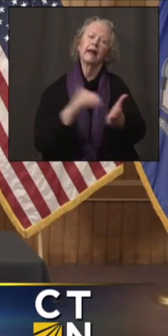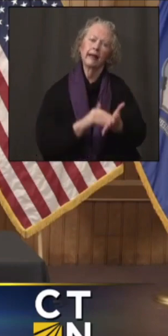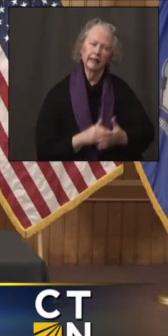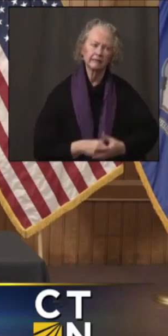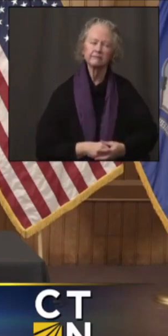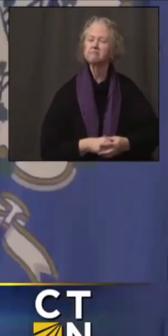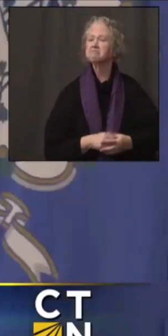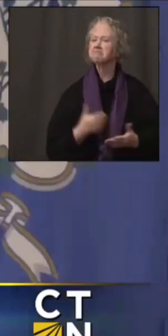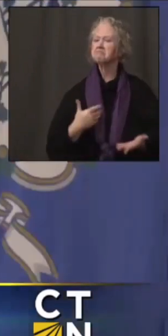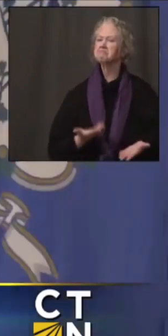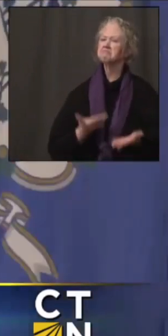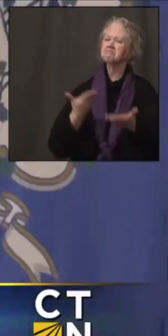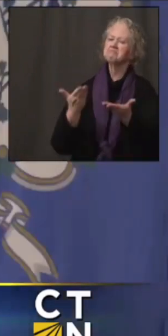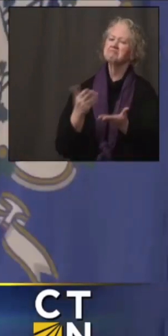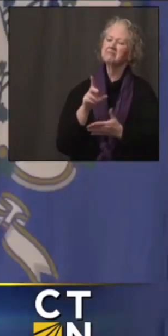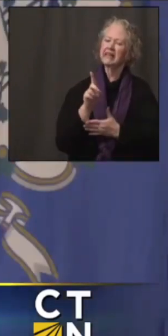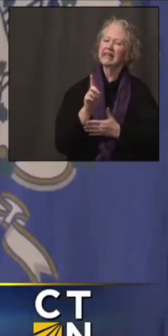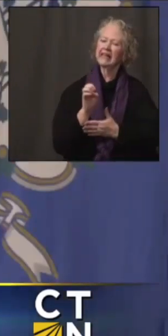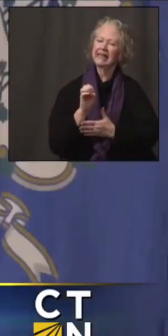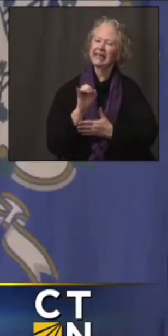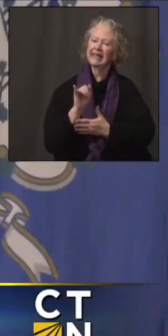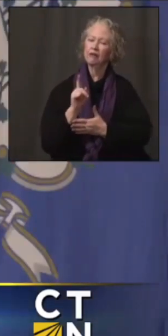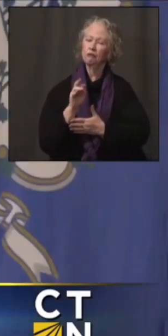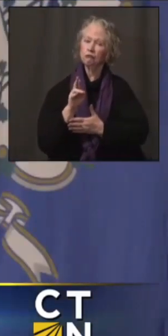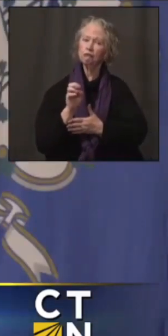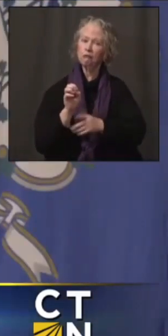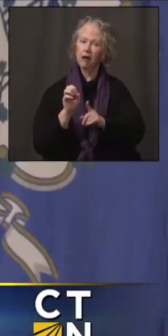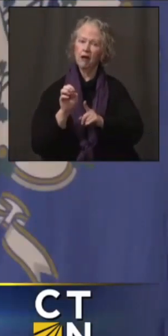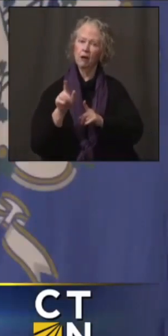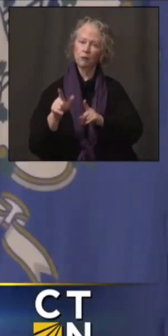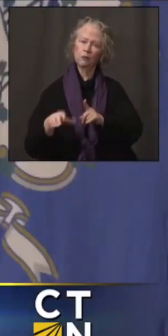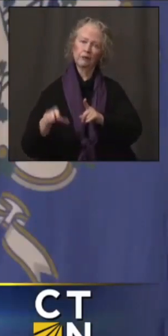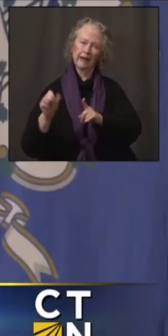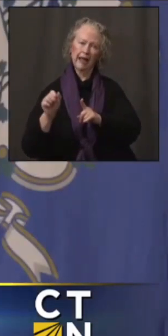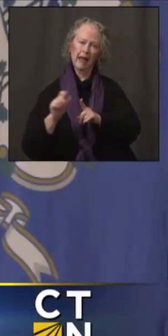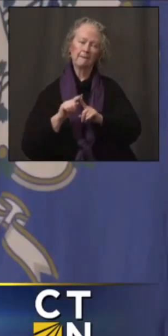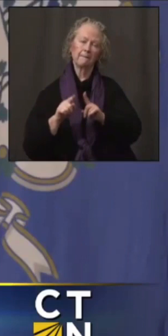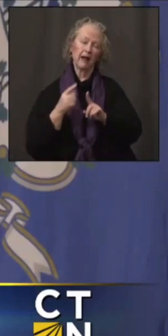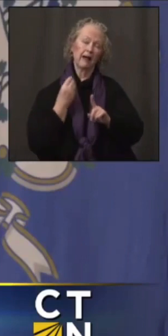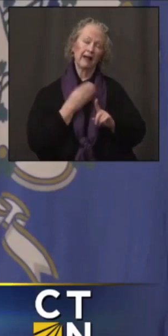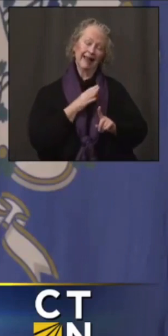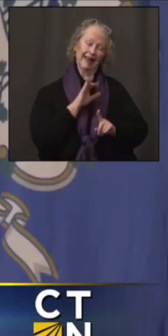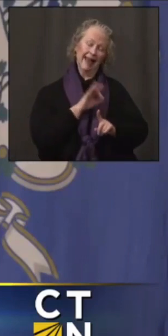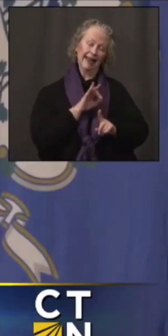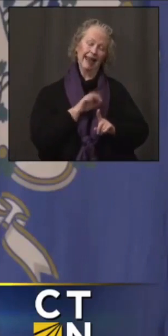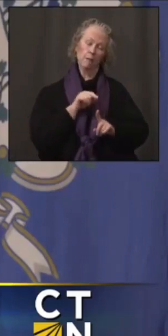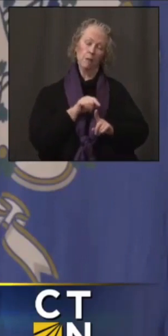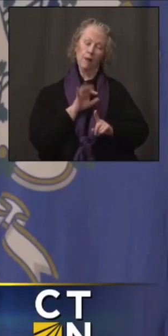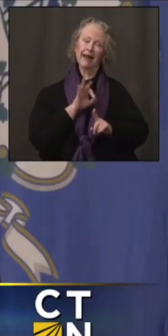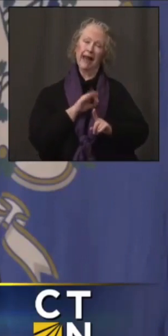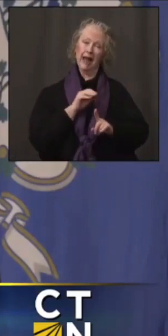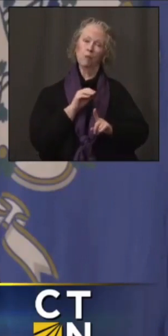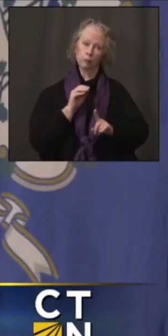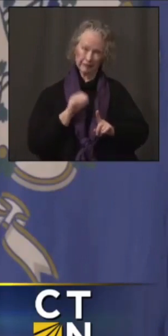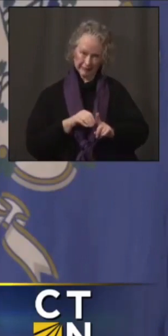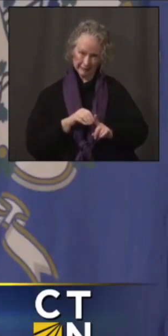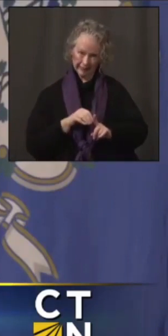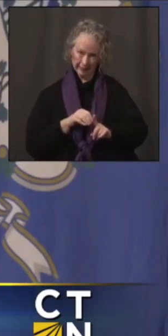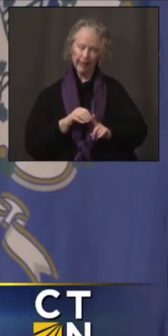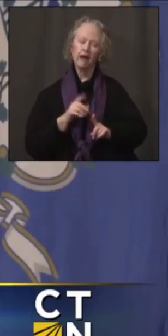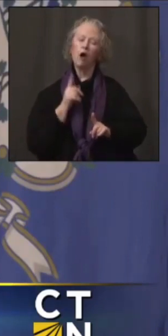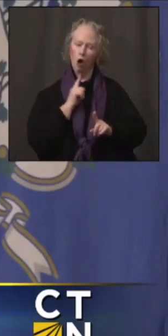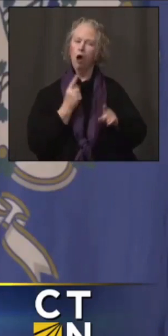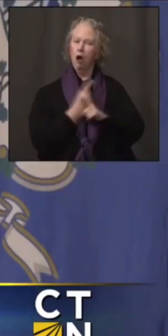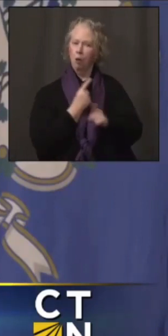I'm going to pass this right over to Deirdre, which is my norm. But I will tell you, the other 99.9% of vaccines have gone to people where it was